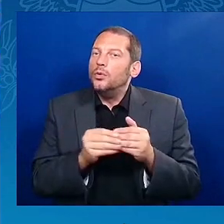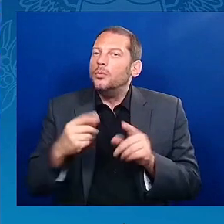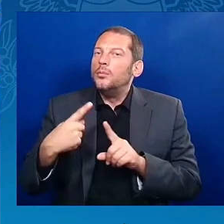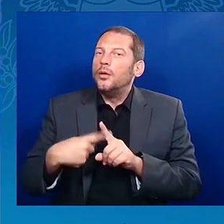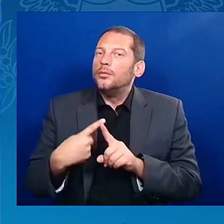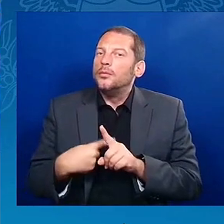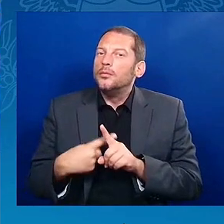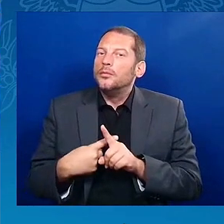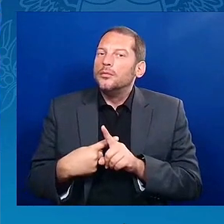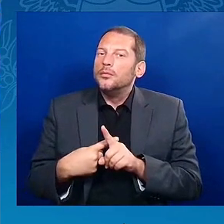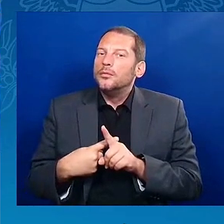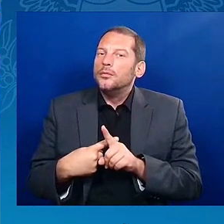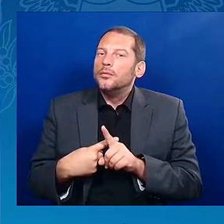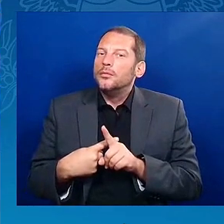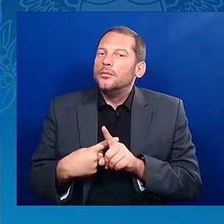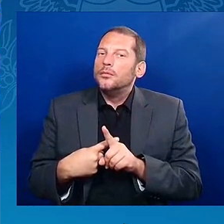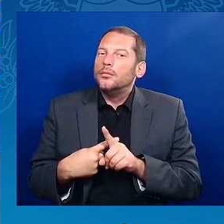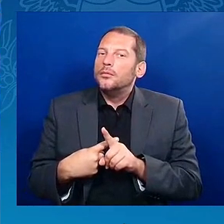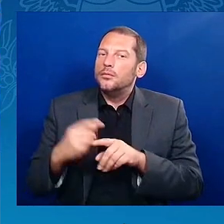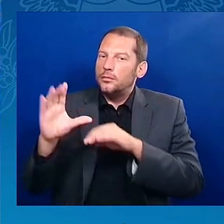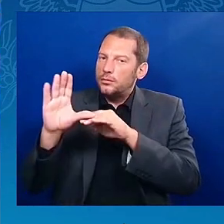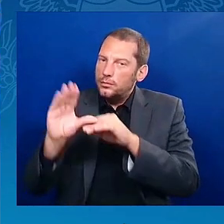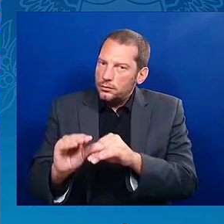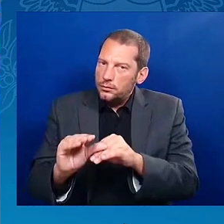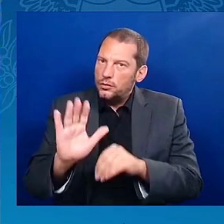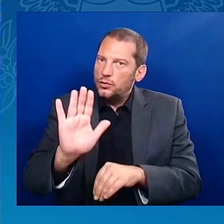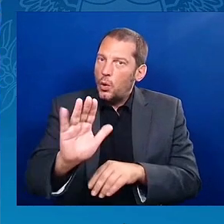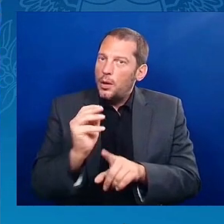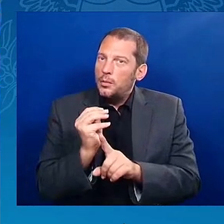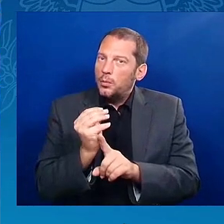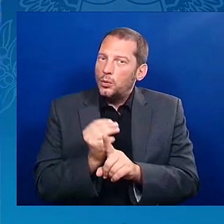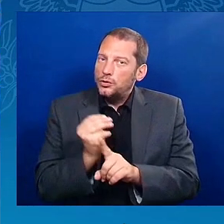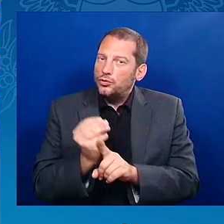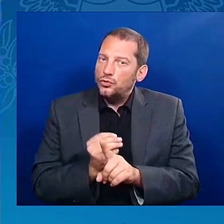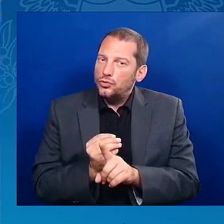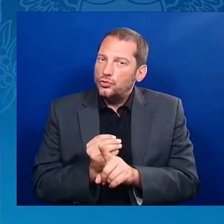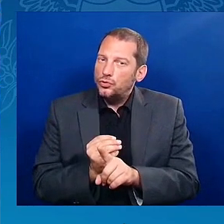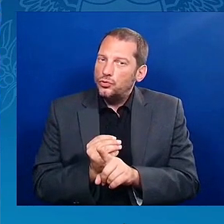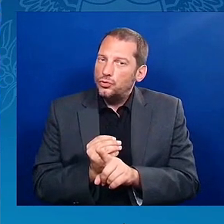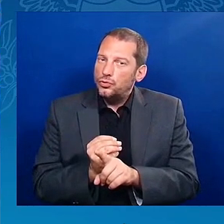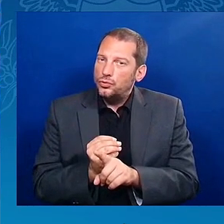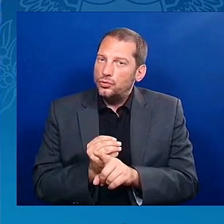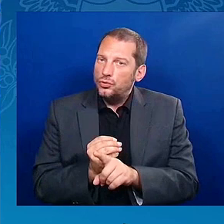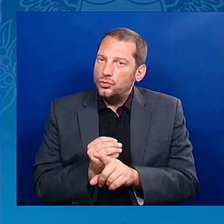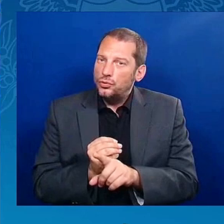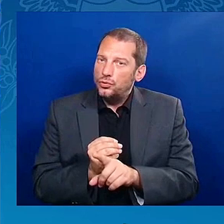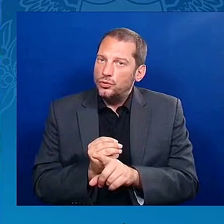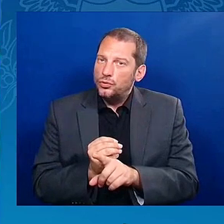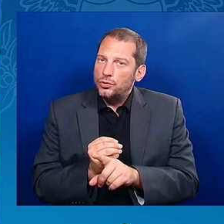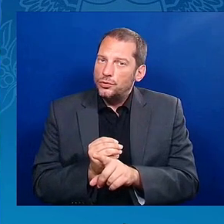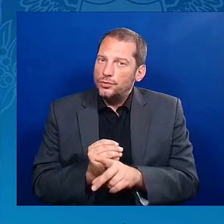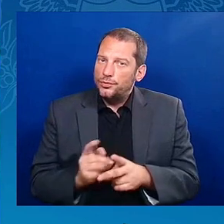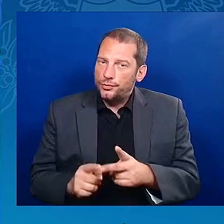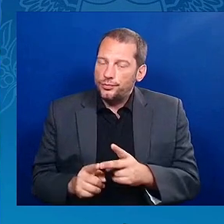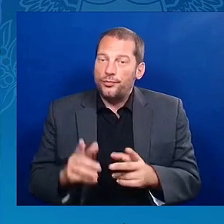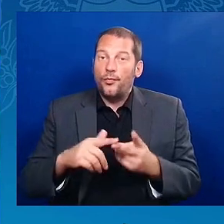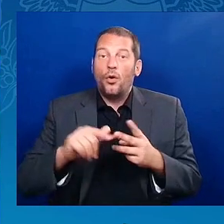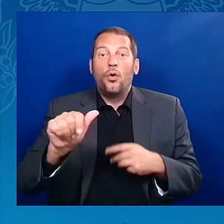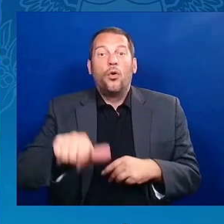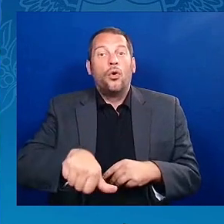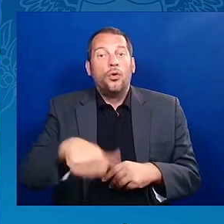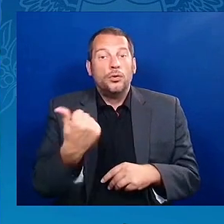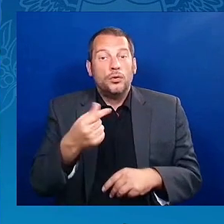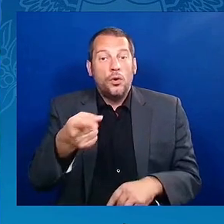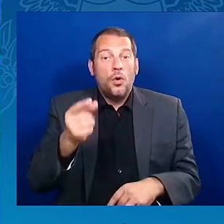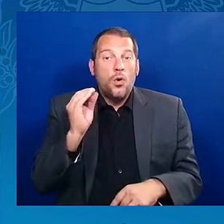that we are seeking to address. There's another issue. There's another issue. Home appraisals. Again, it's about speaking